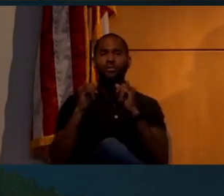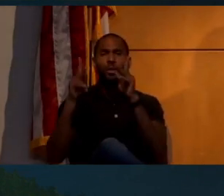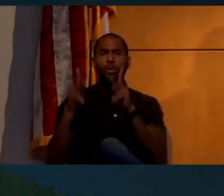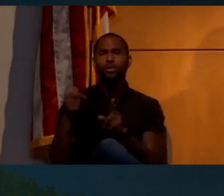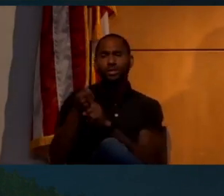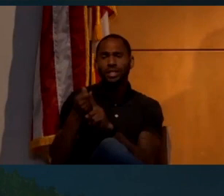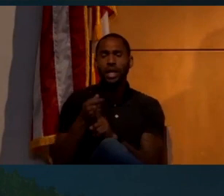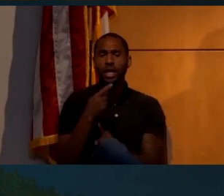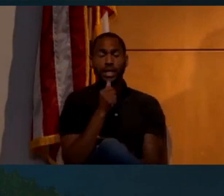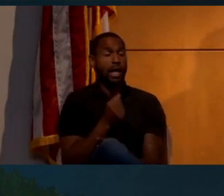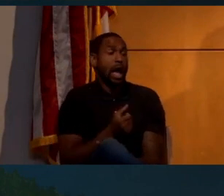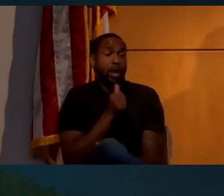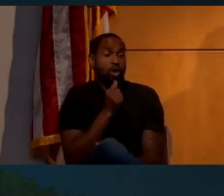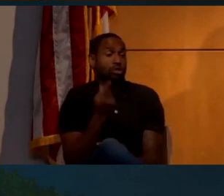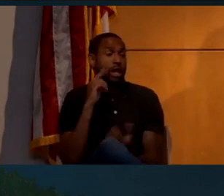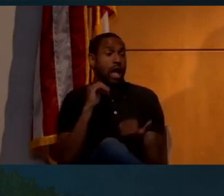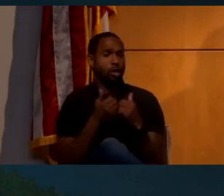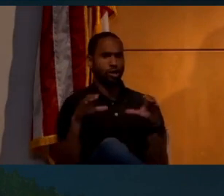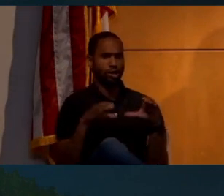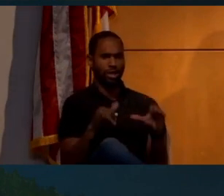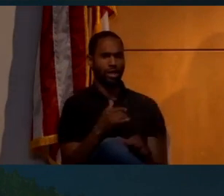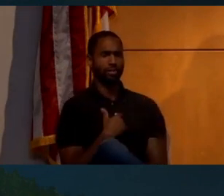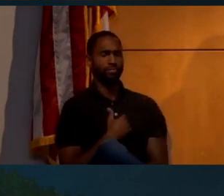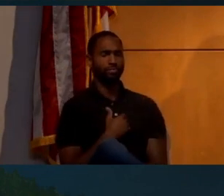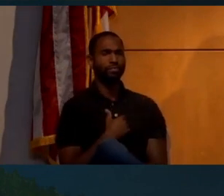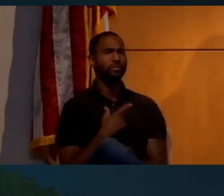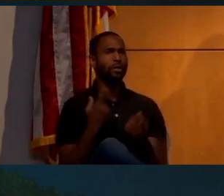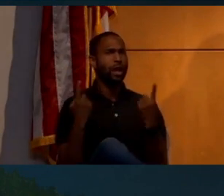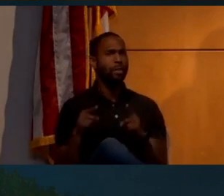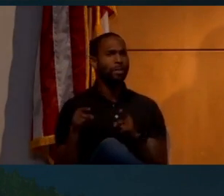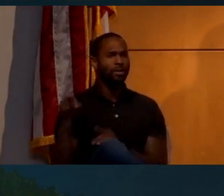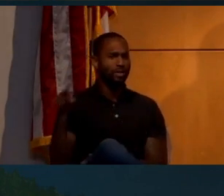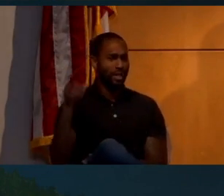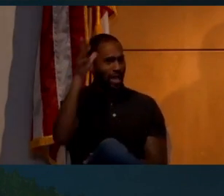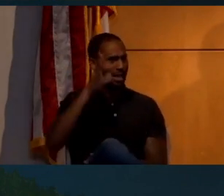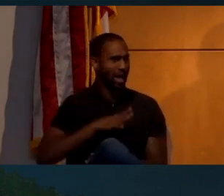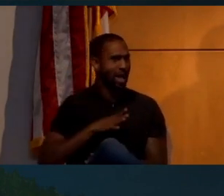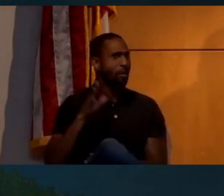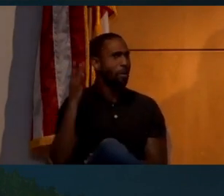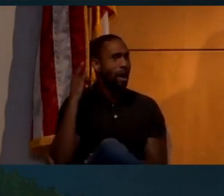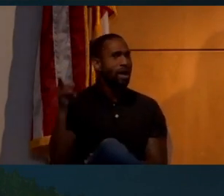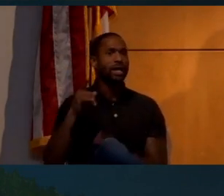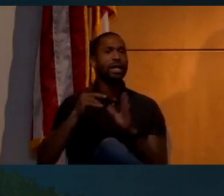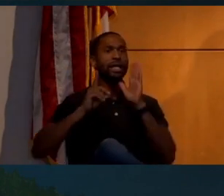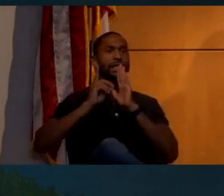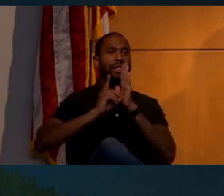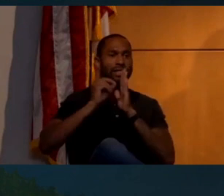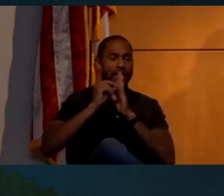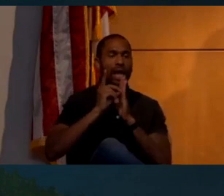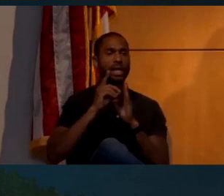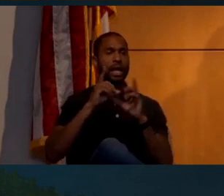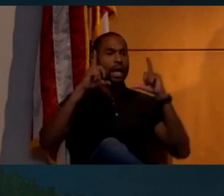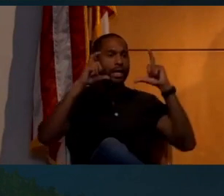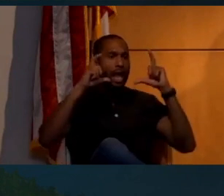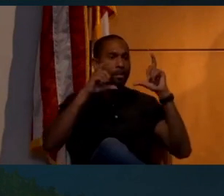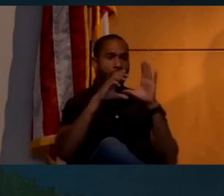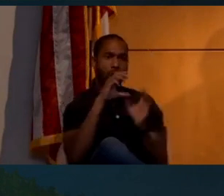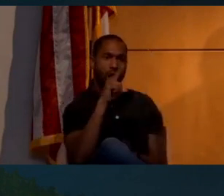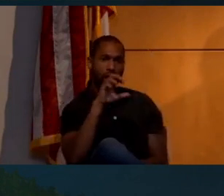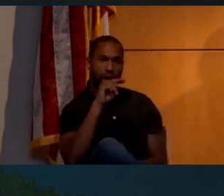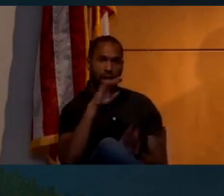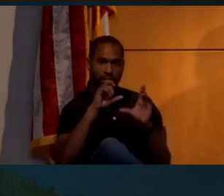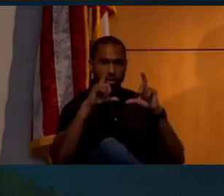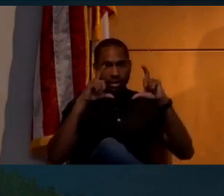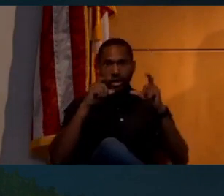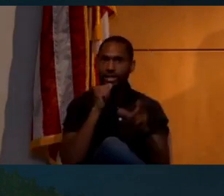was saying, I don't understand how they did this. And it turns out, yeah, because that guy designs camera lenses. He's not necessarily